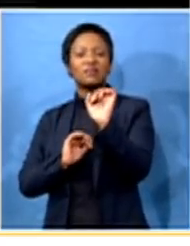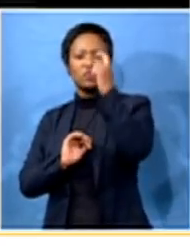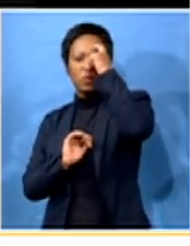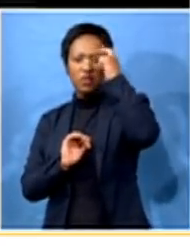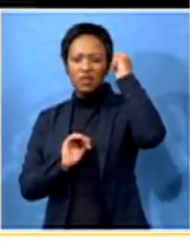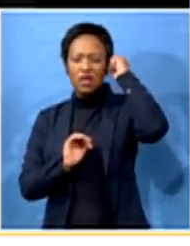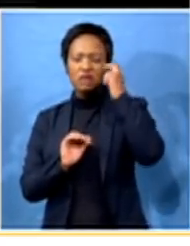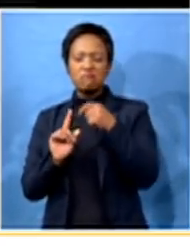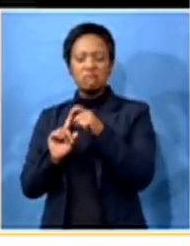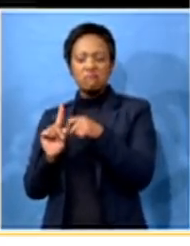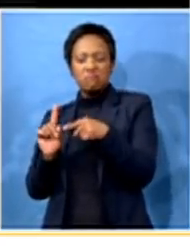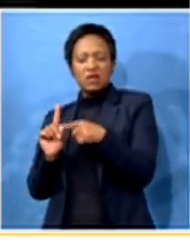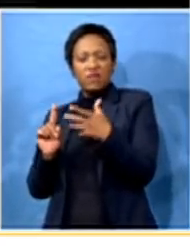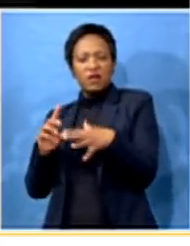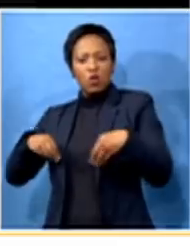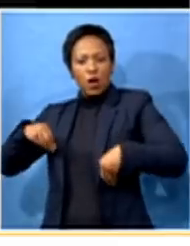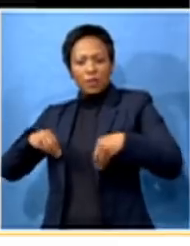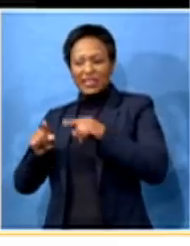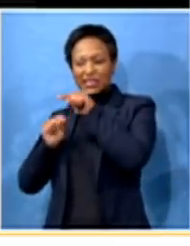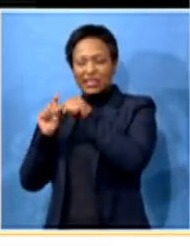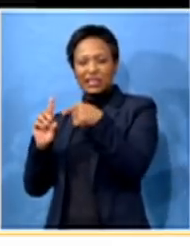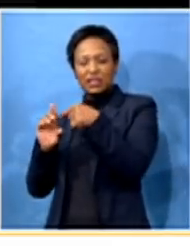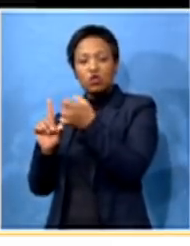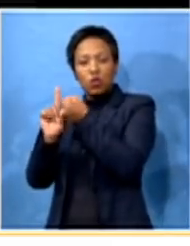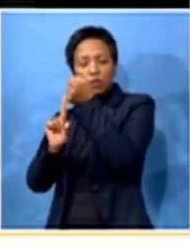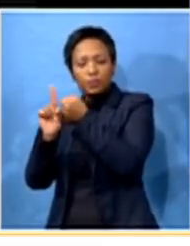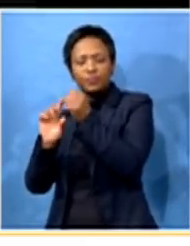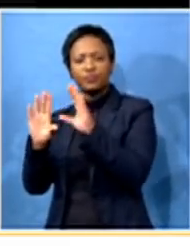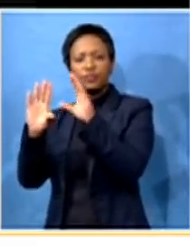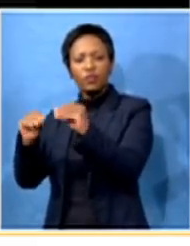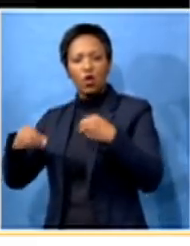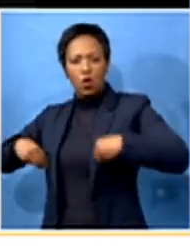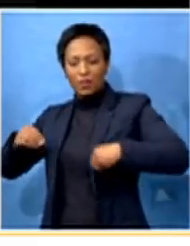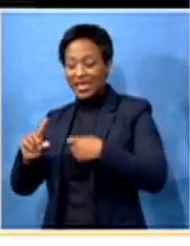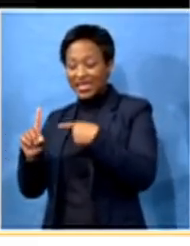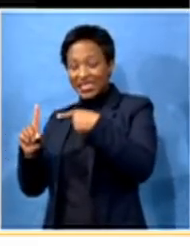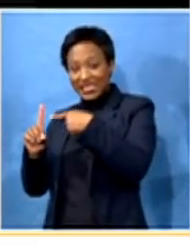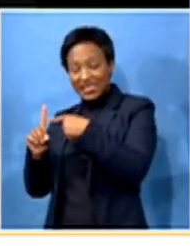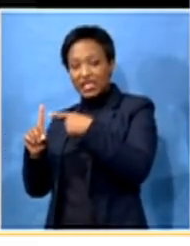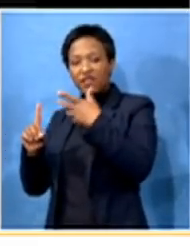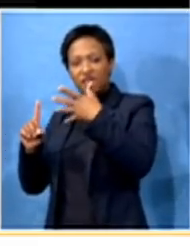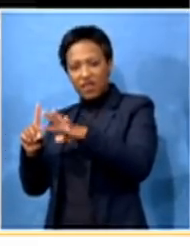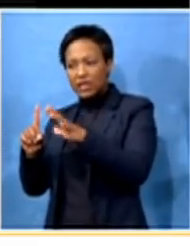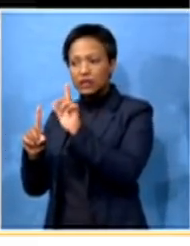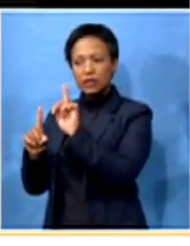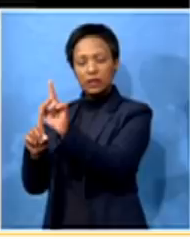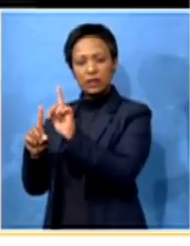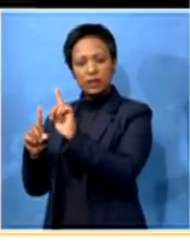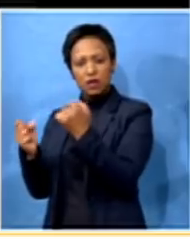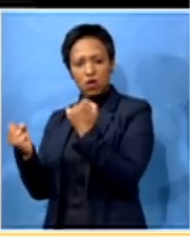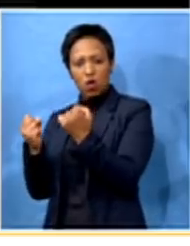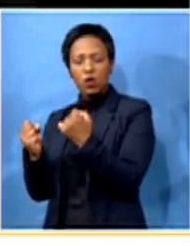You talk about corruption, about fighting corruption. And here is someone being held accountable and you say to us,